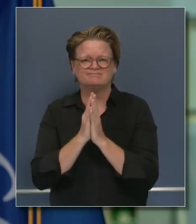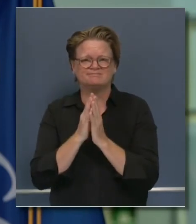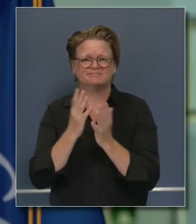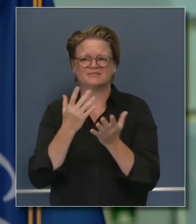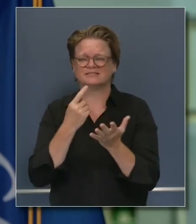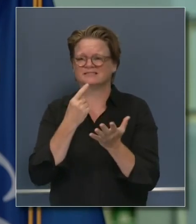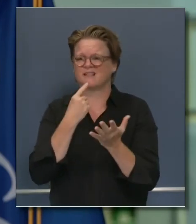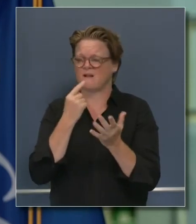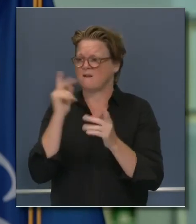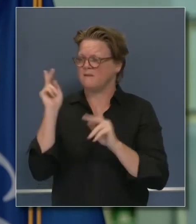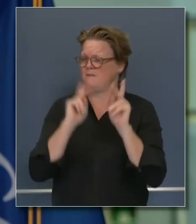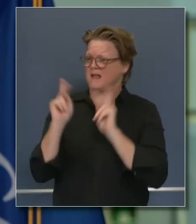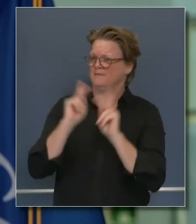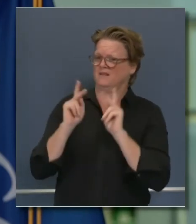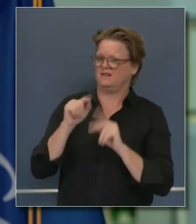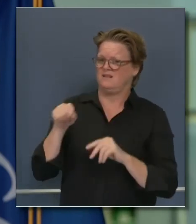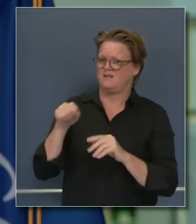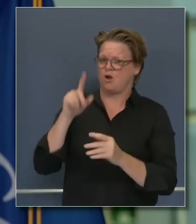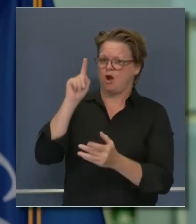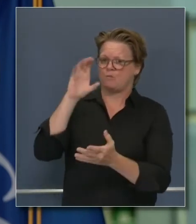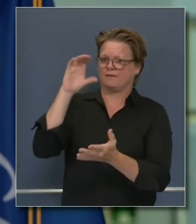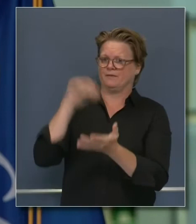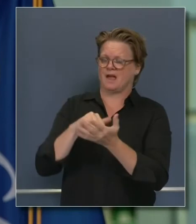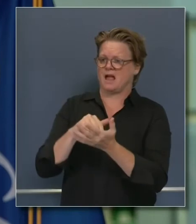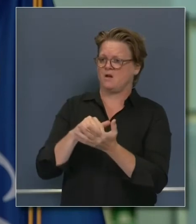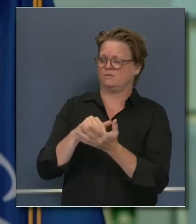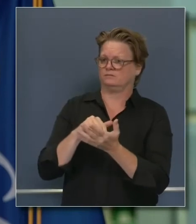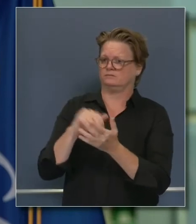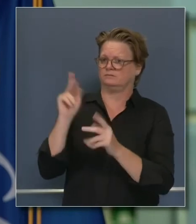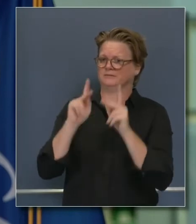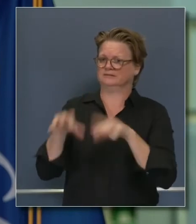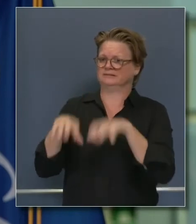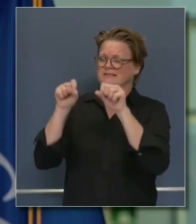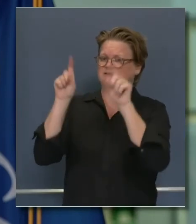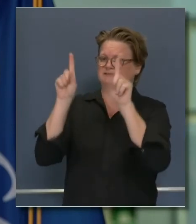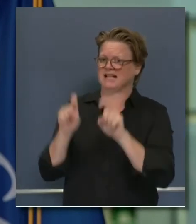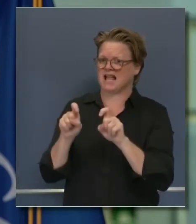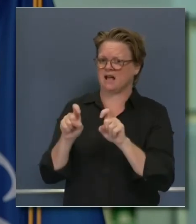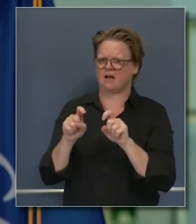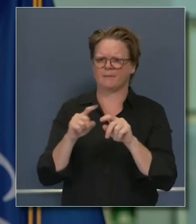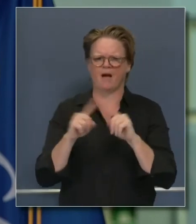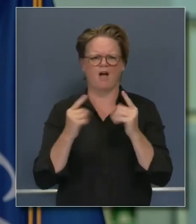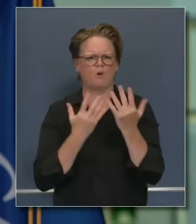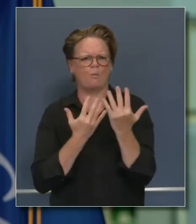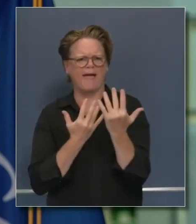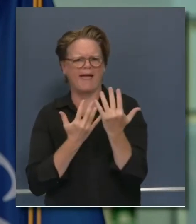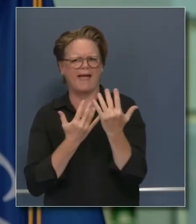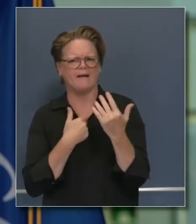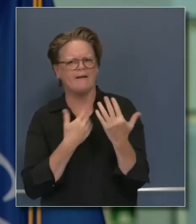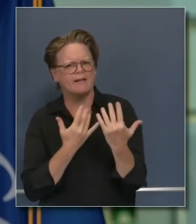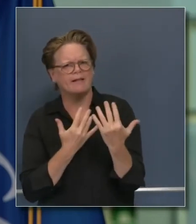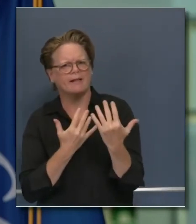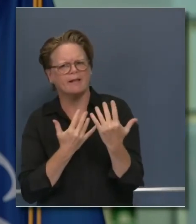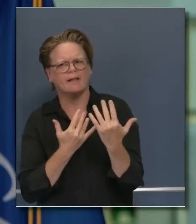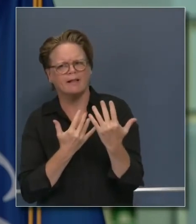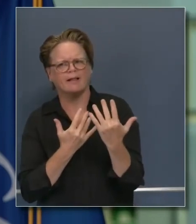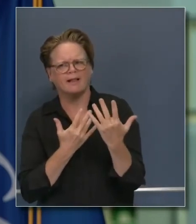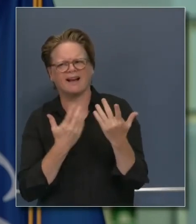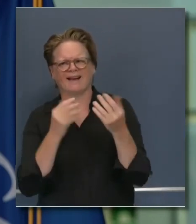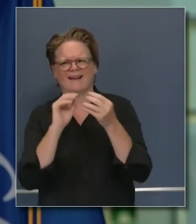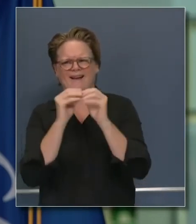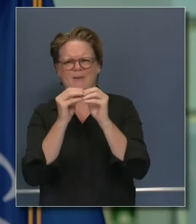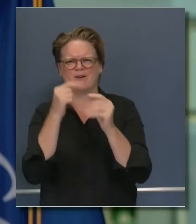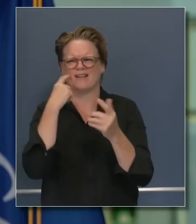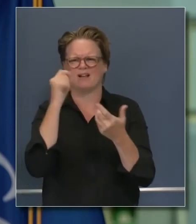maybe moved the county off the watch list a little sooner than it might have should have been? Yeah, let me, I want to be careful in the response.